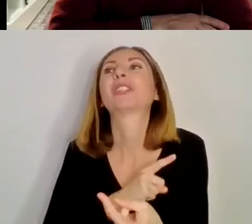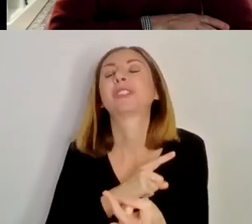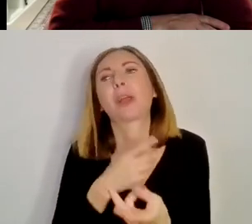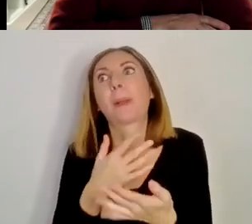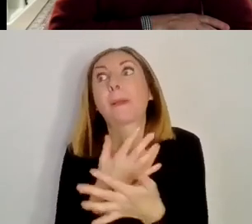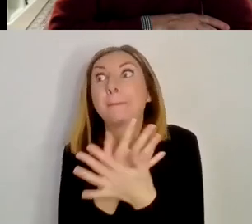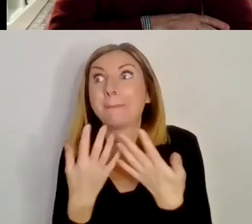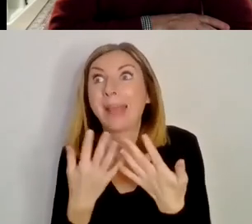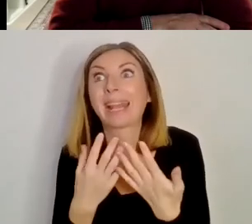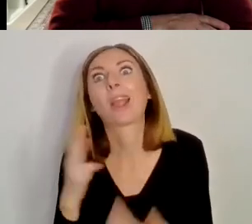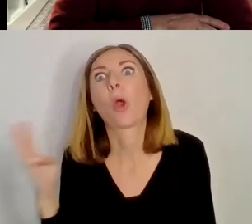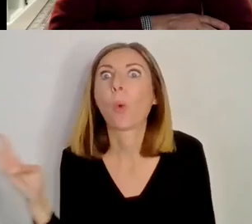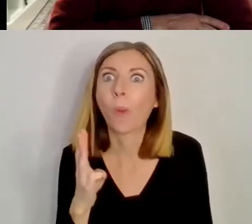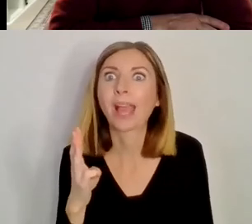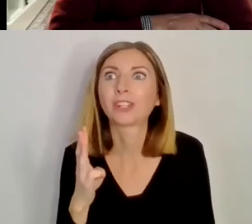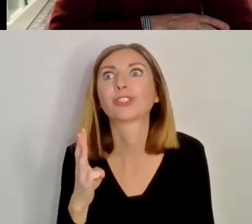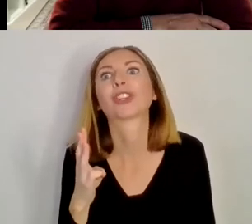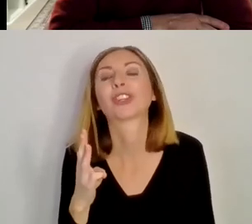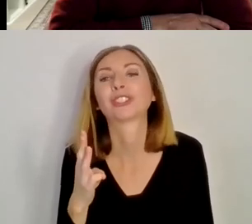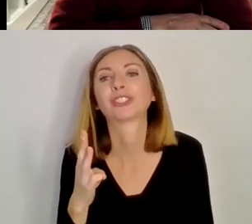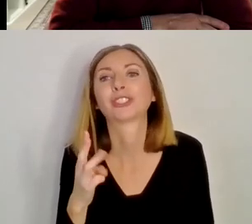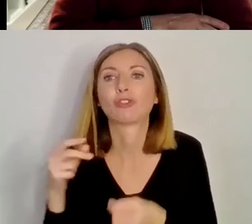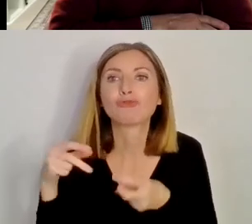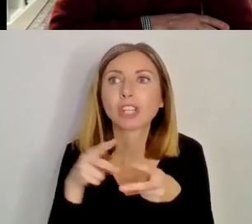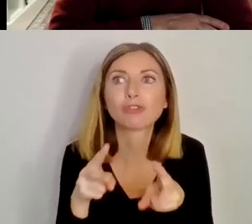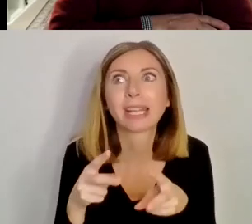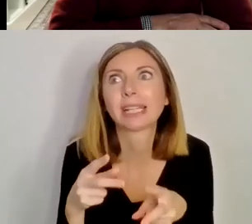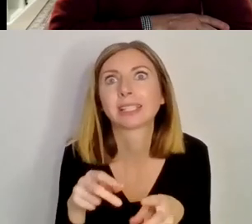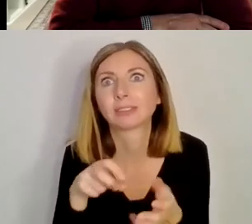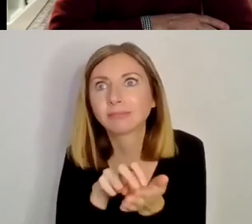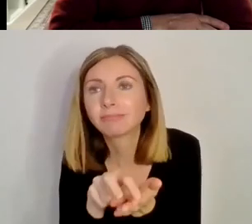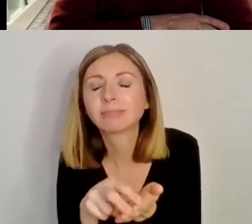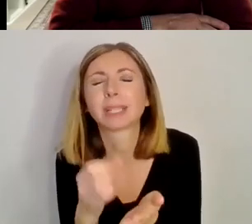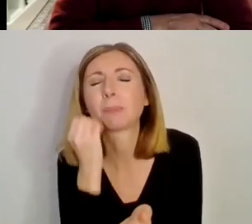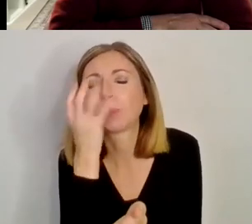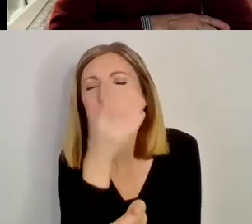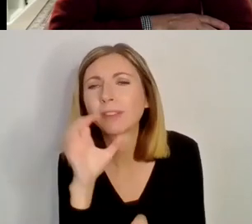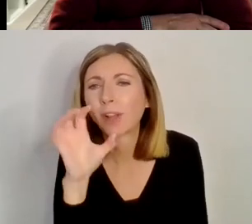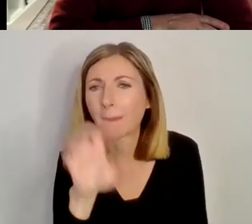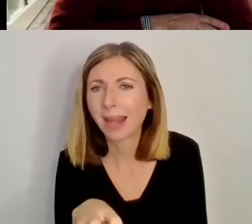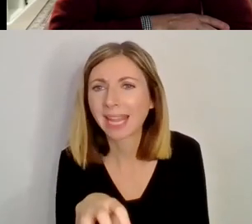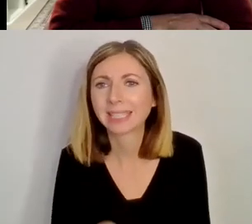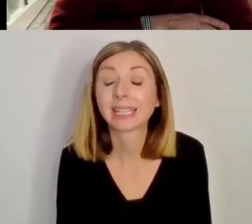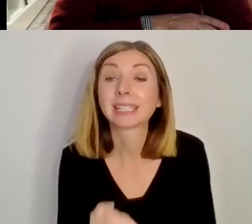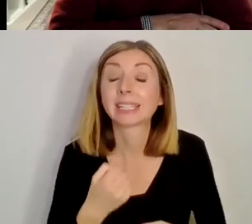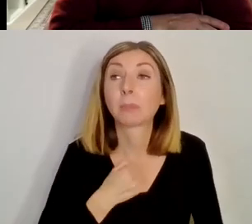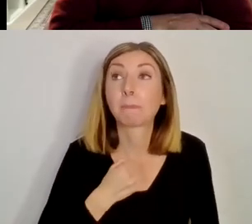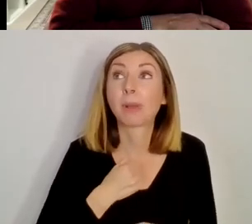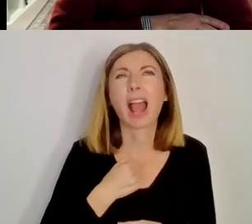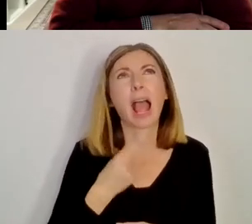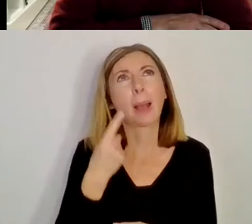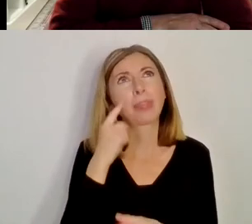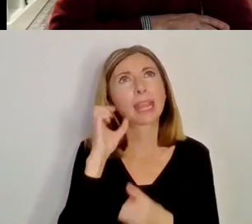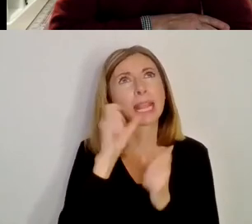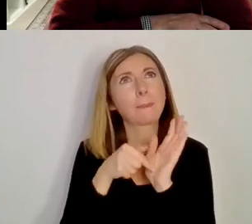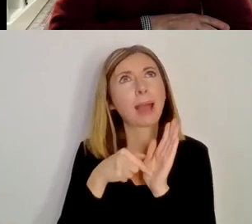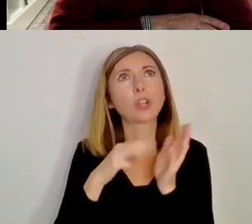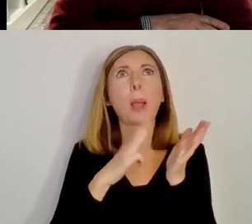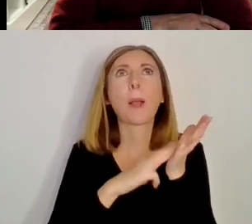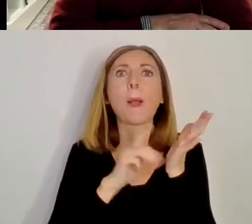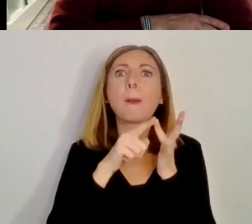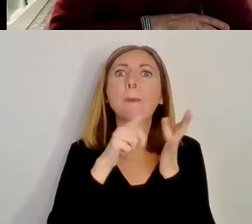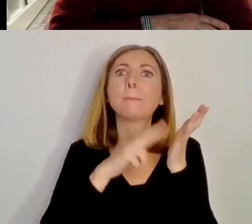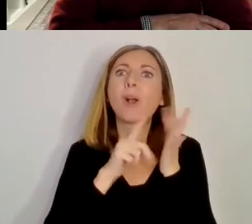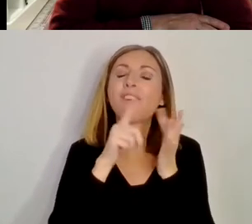But in the context of the Glasgow COP summit just now, and Magbilla being named for a sacred